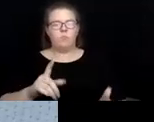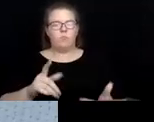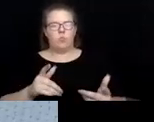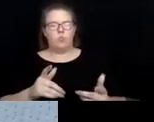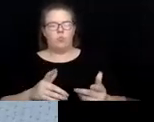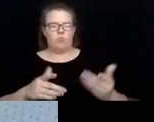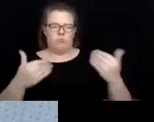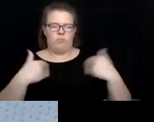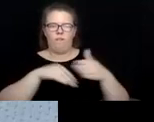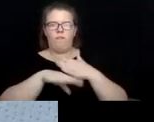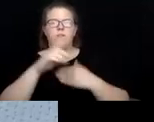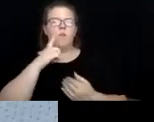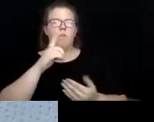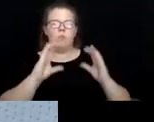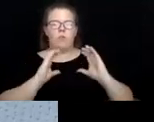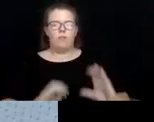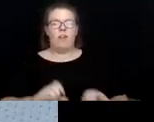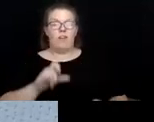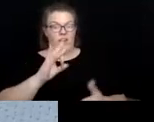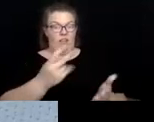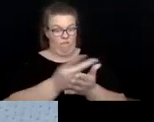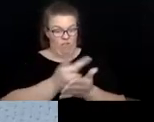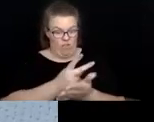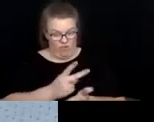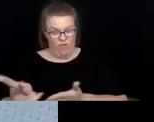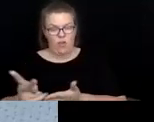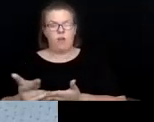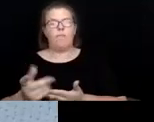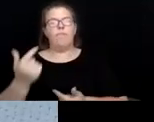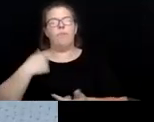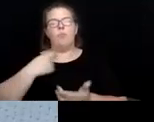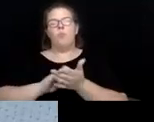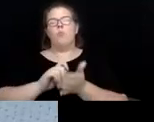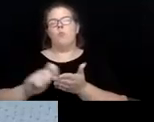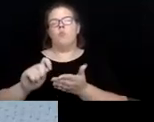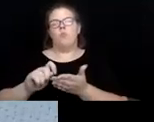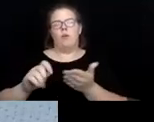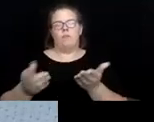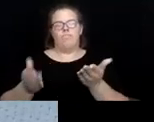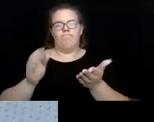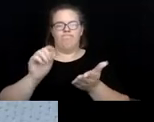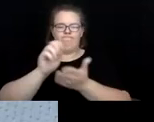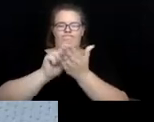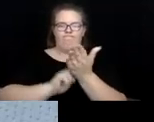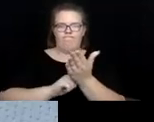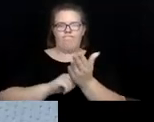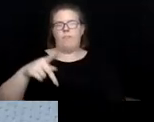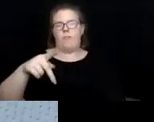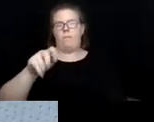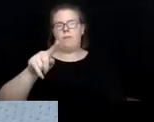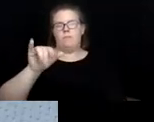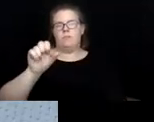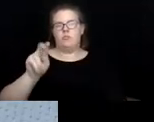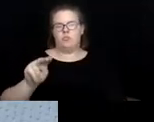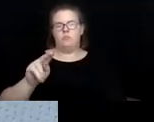client. If all of that fails, a petition is filed in Supreme Court or County Court, and if